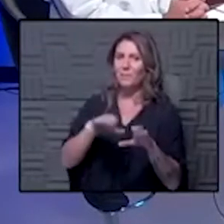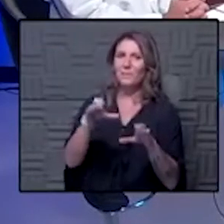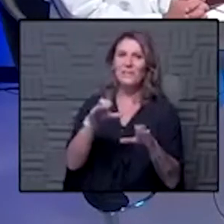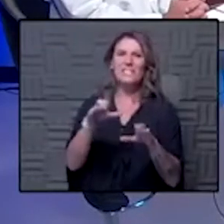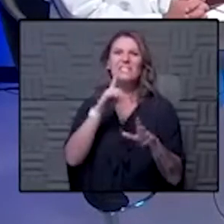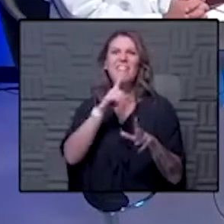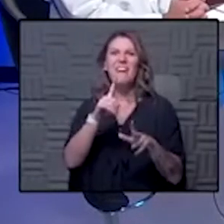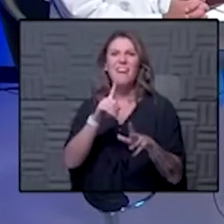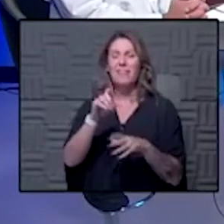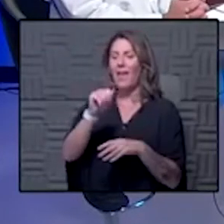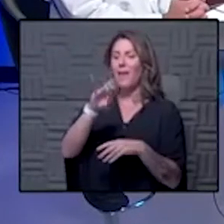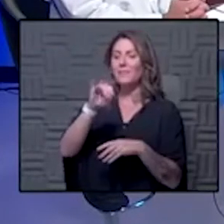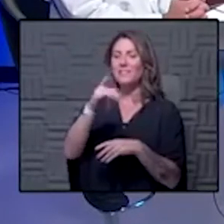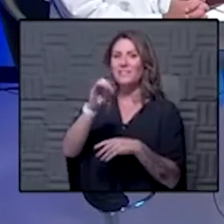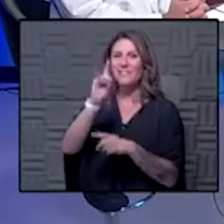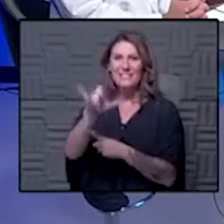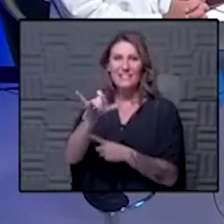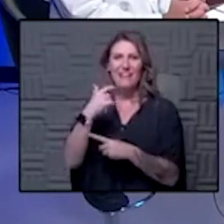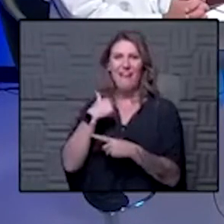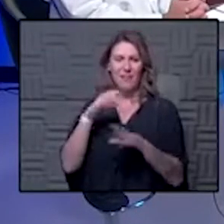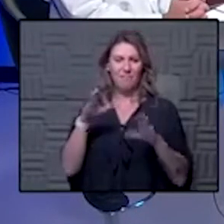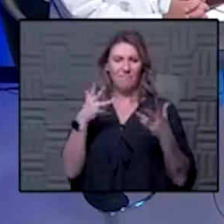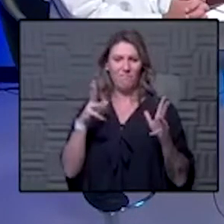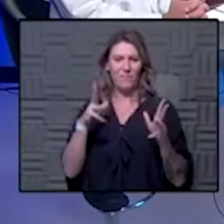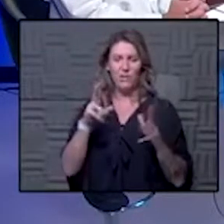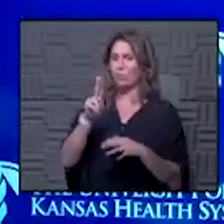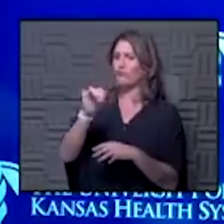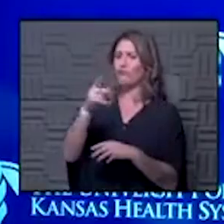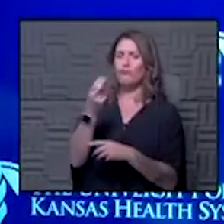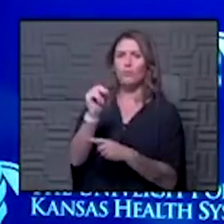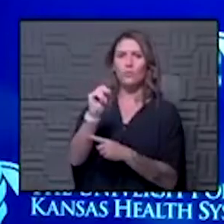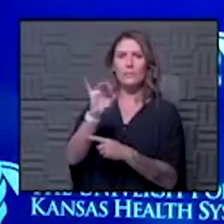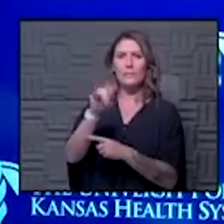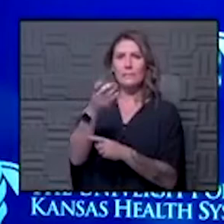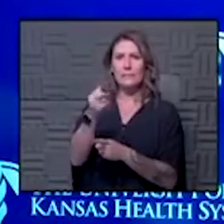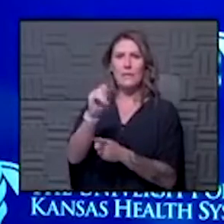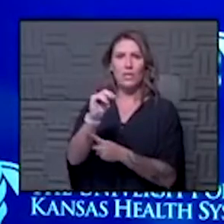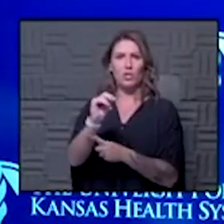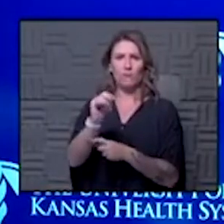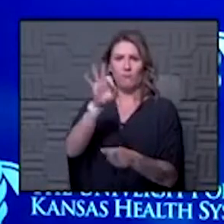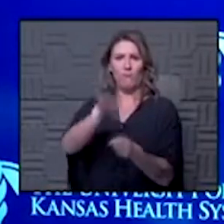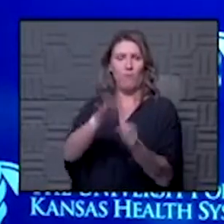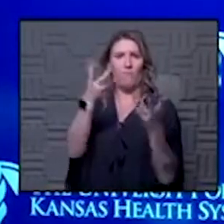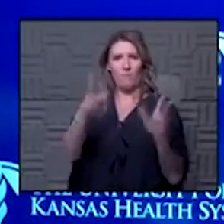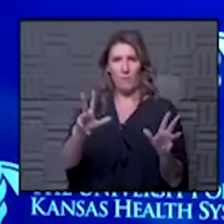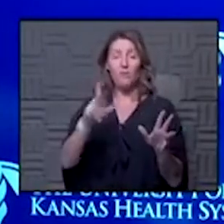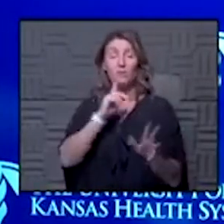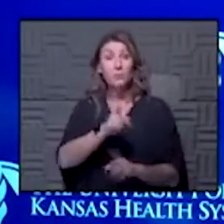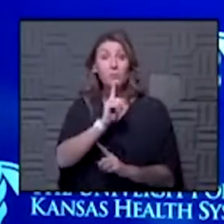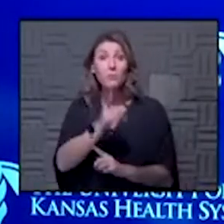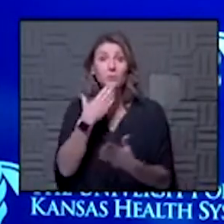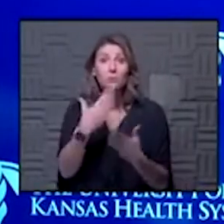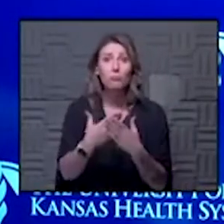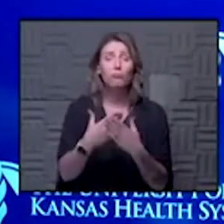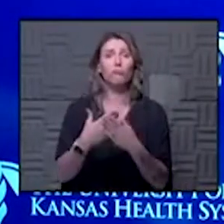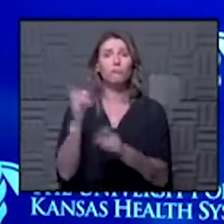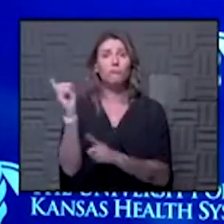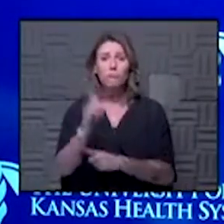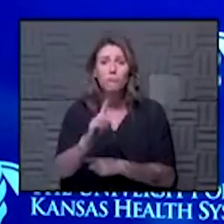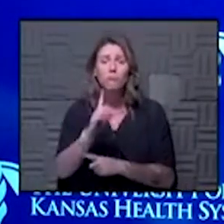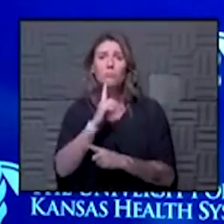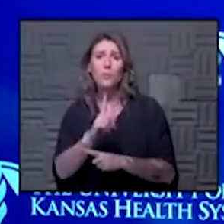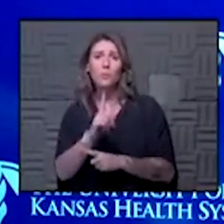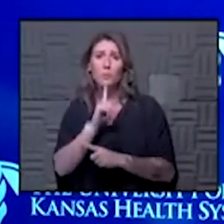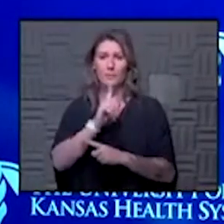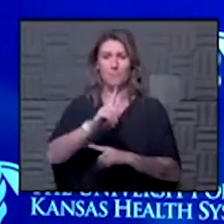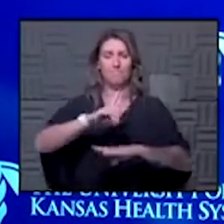mine at Union Station about two weeks ago and I have to say it was really good. Went down and I